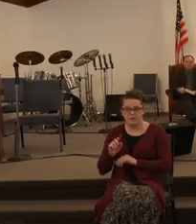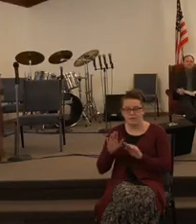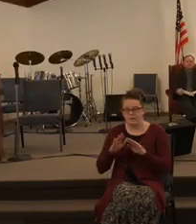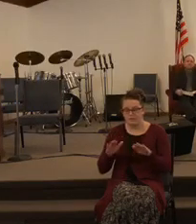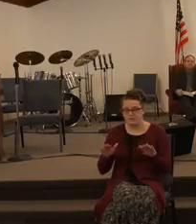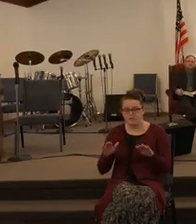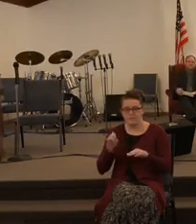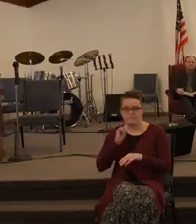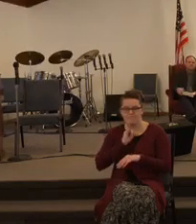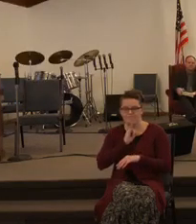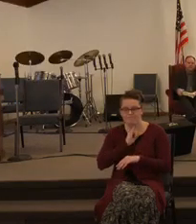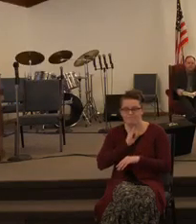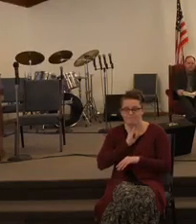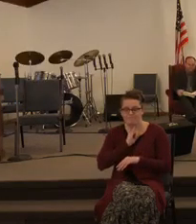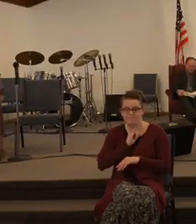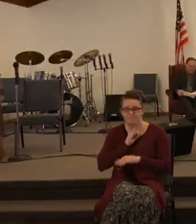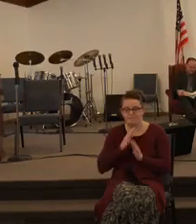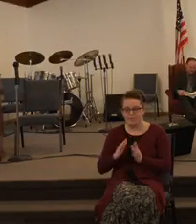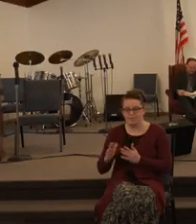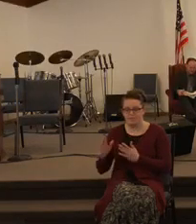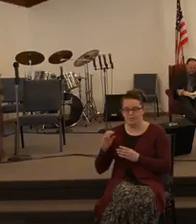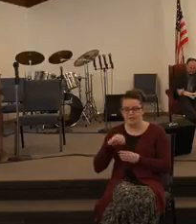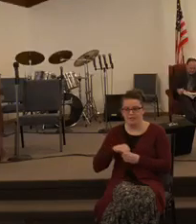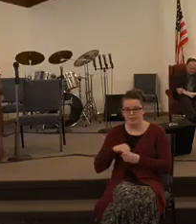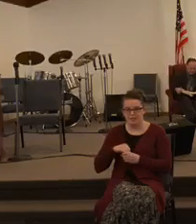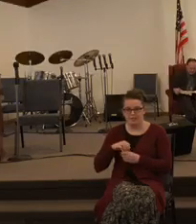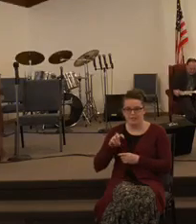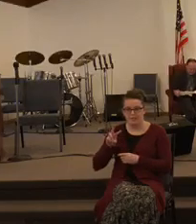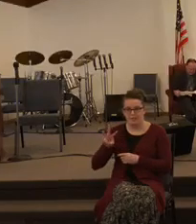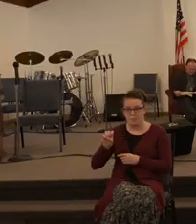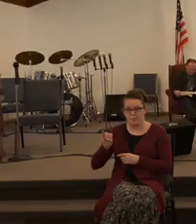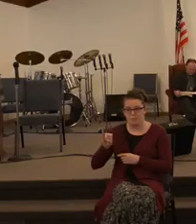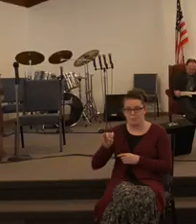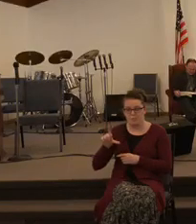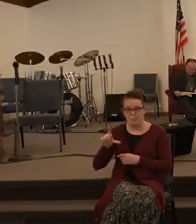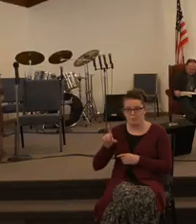they're in the wilderness they're at Mount Sinai